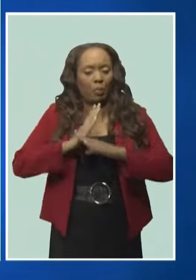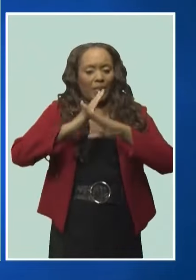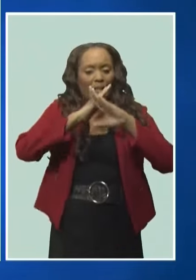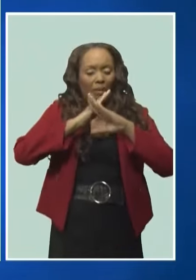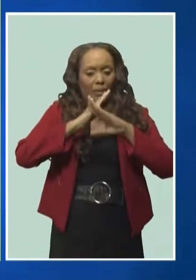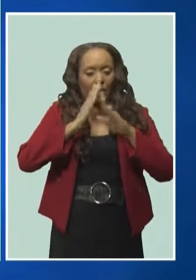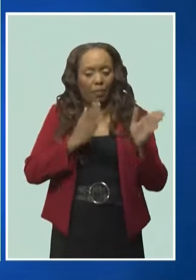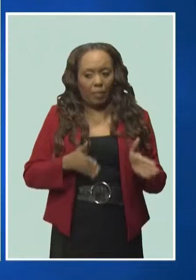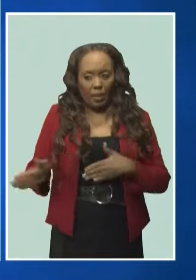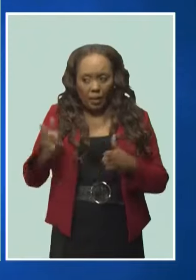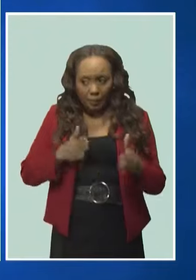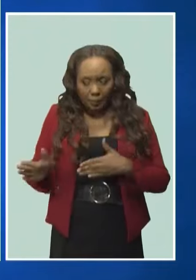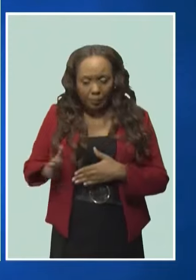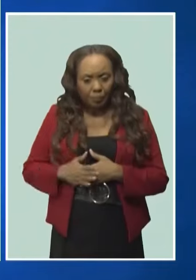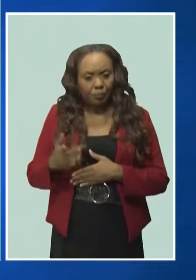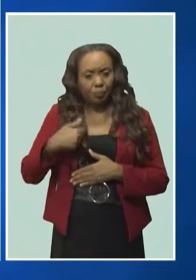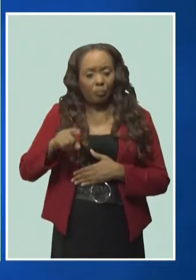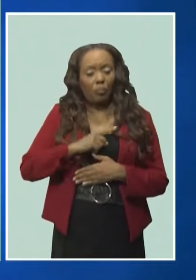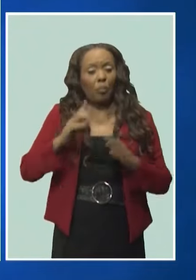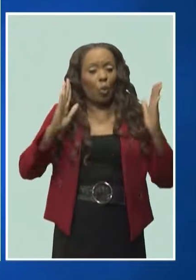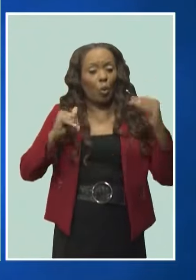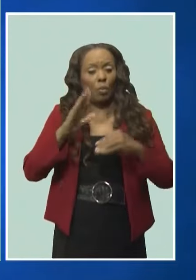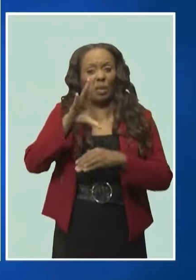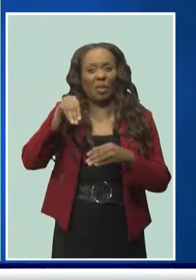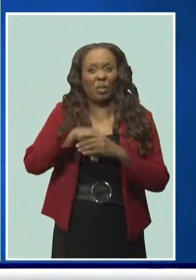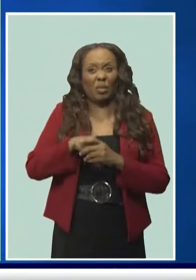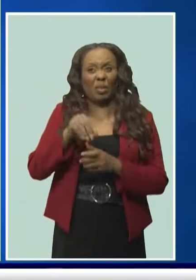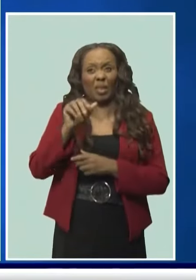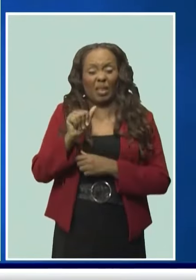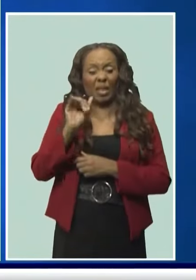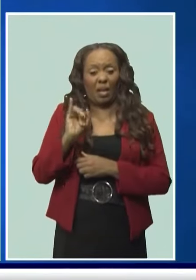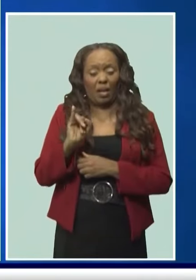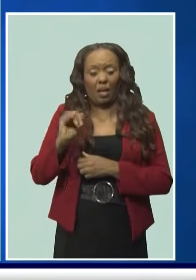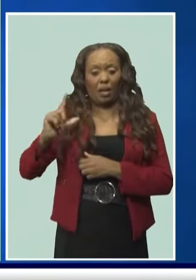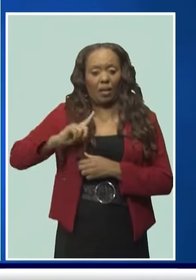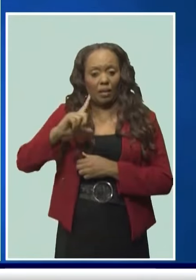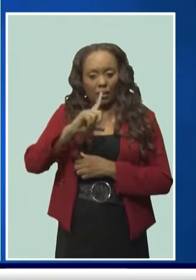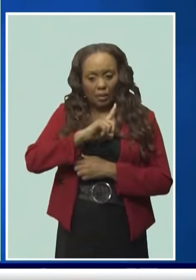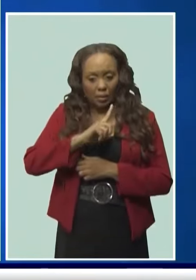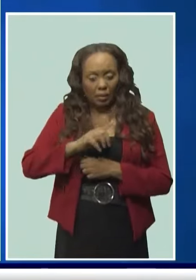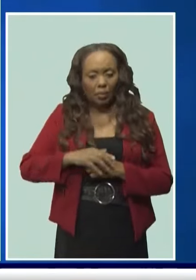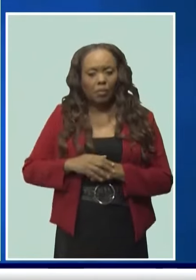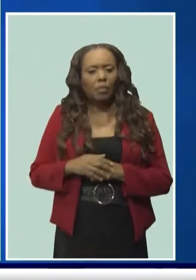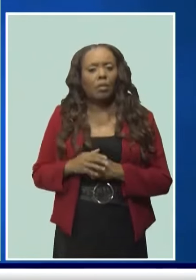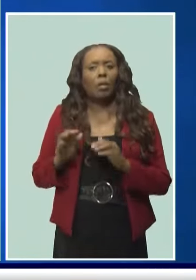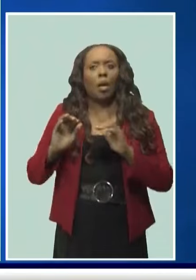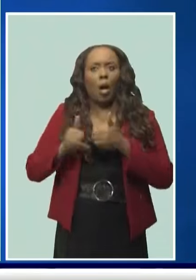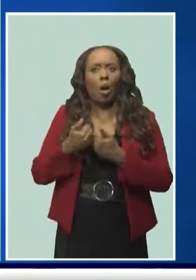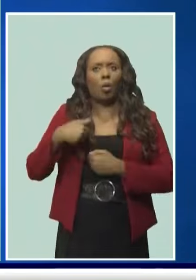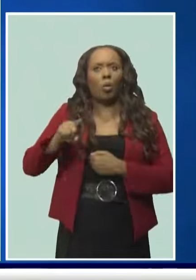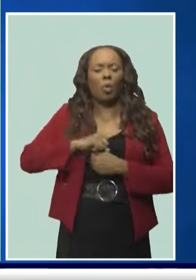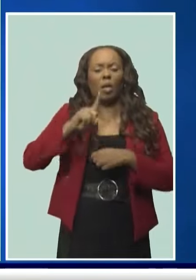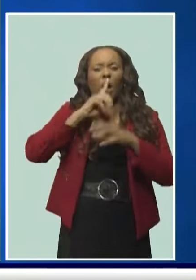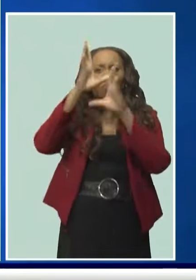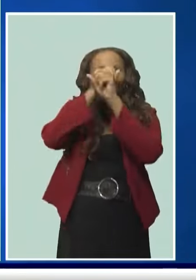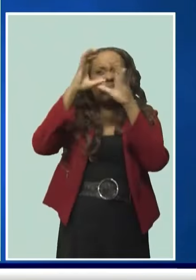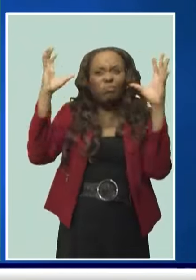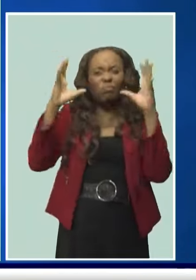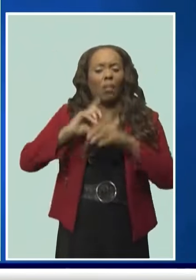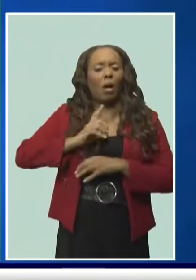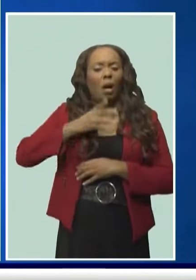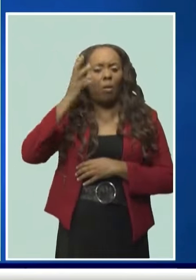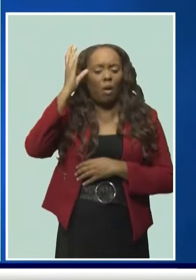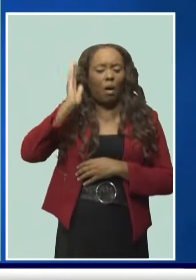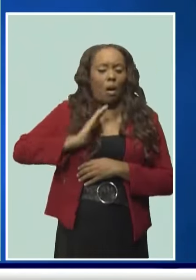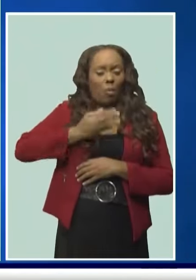hoping to include the AI, looking at AI legislation, how we as a re-imagine our thinking and how we